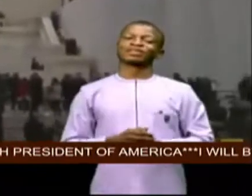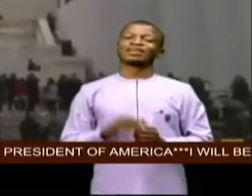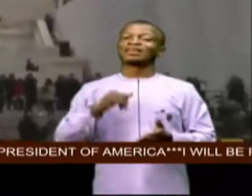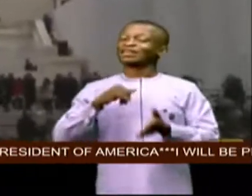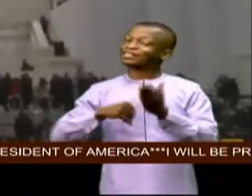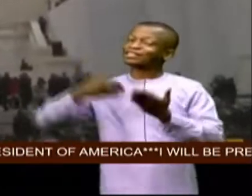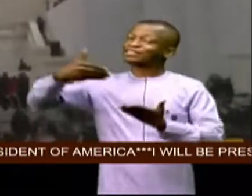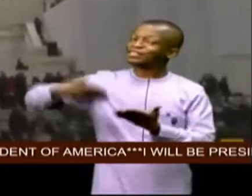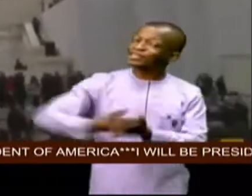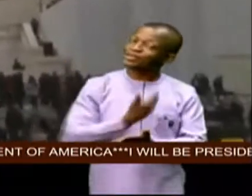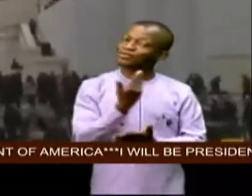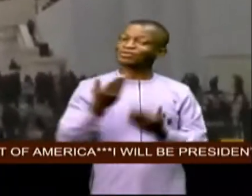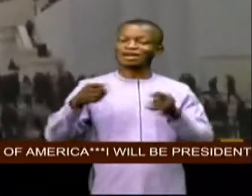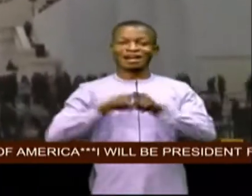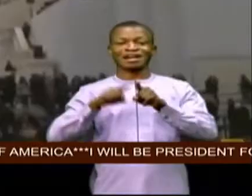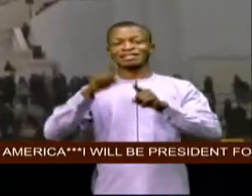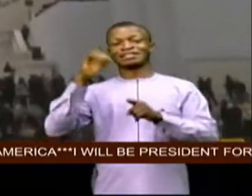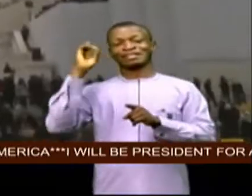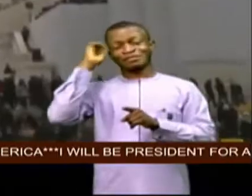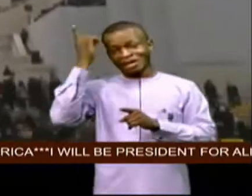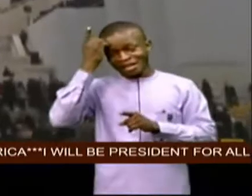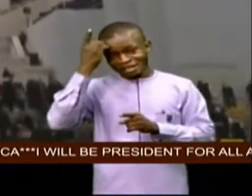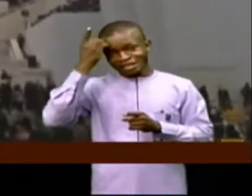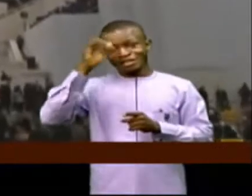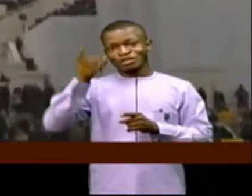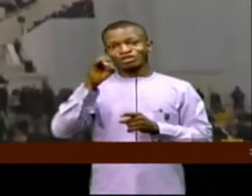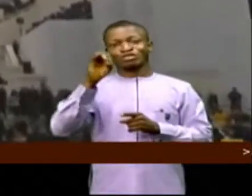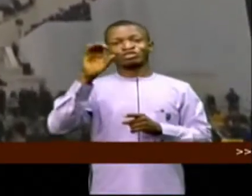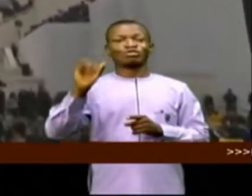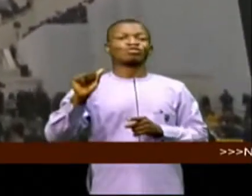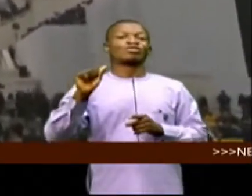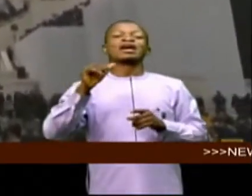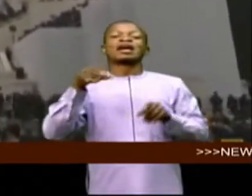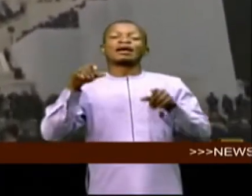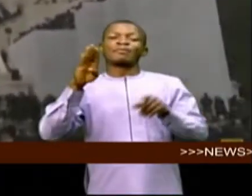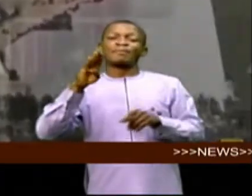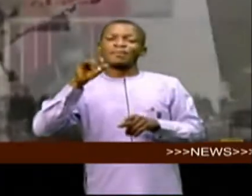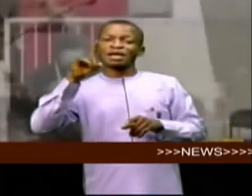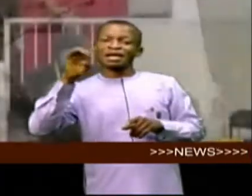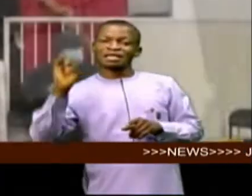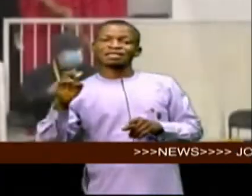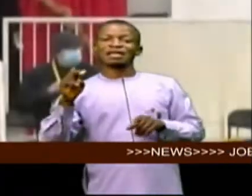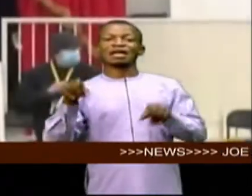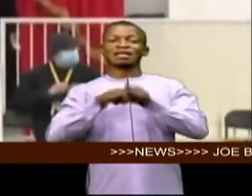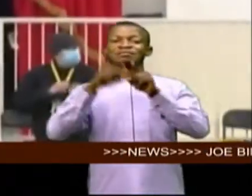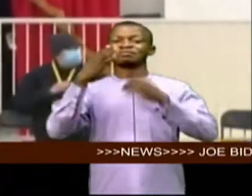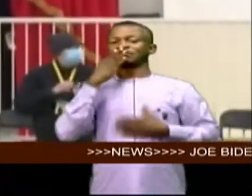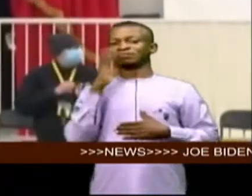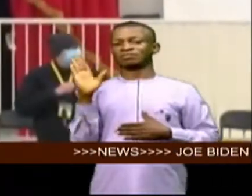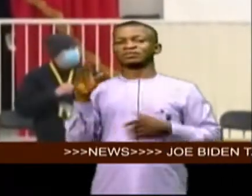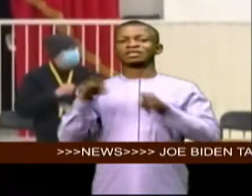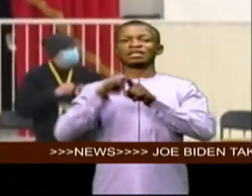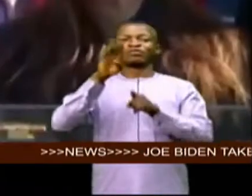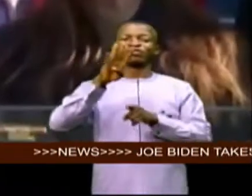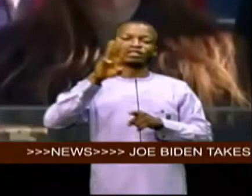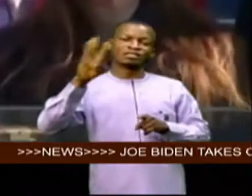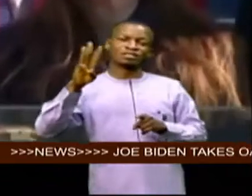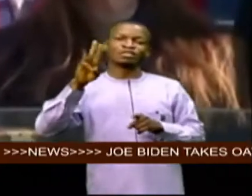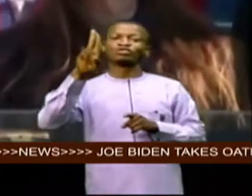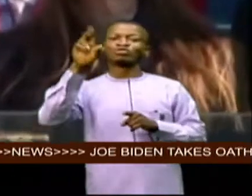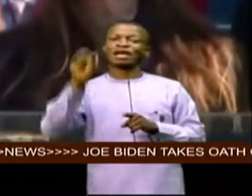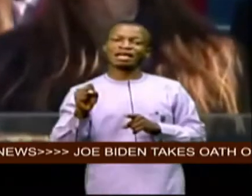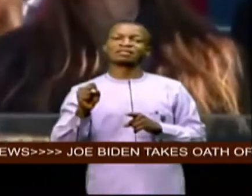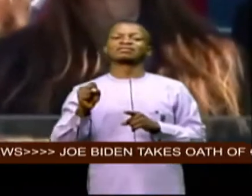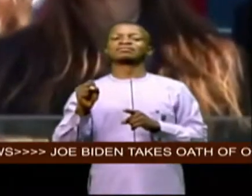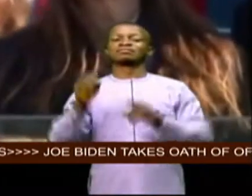dawn as democrat joe biden assumes office as the 46th president of the united states of america i